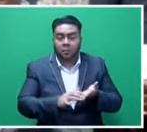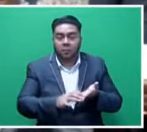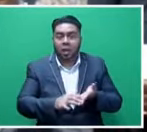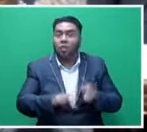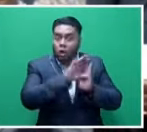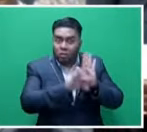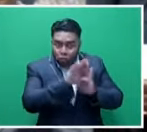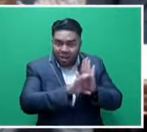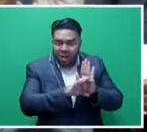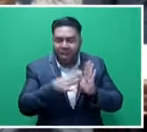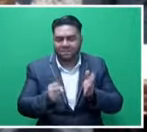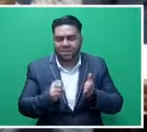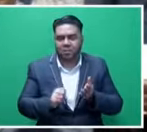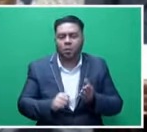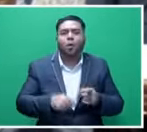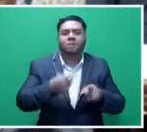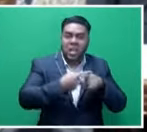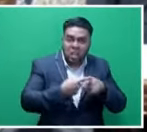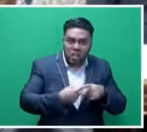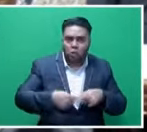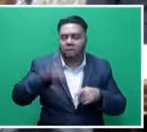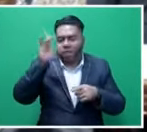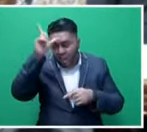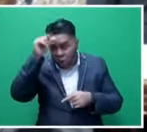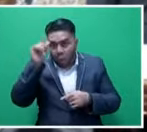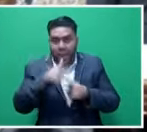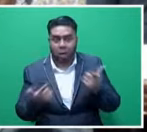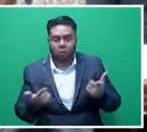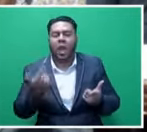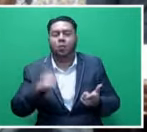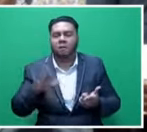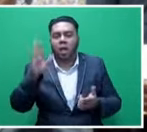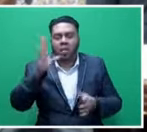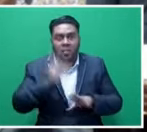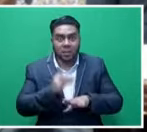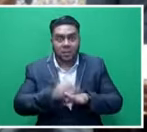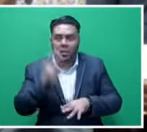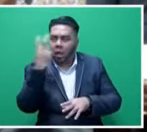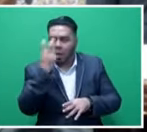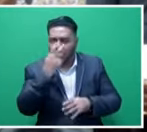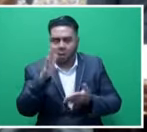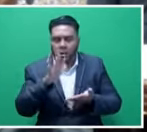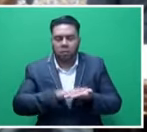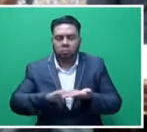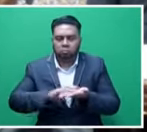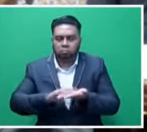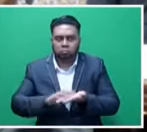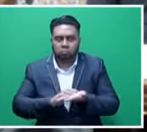language and the etauke language, it's in the braille language. So any person with disability, in particular, who cannot read